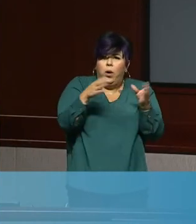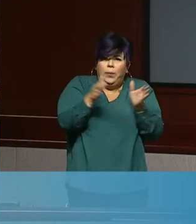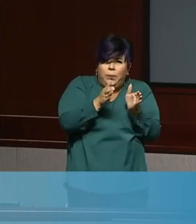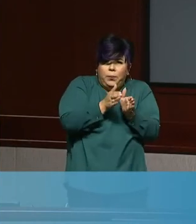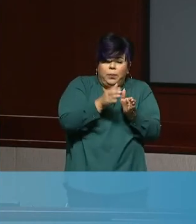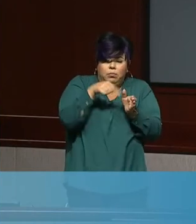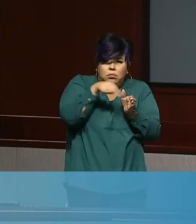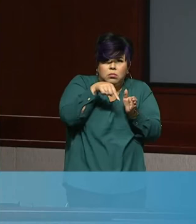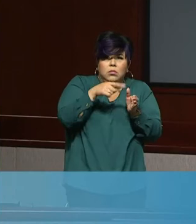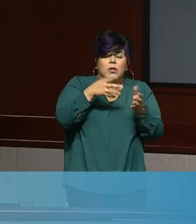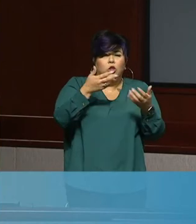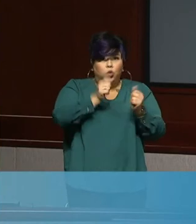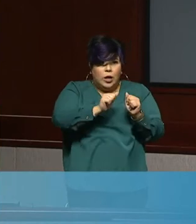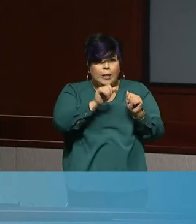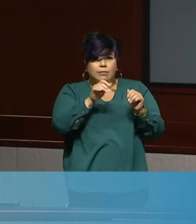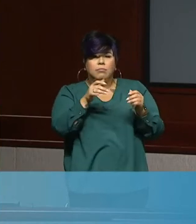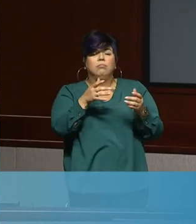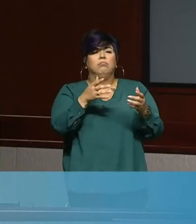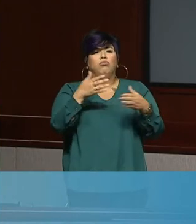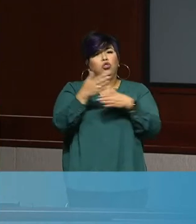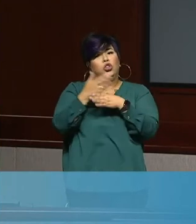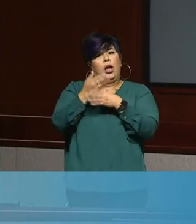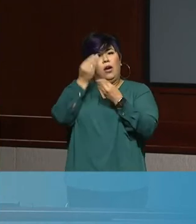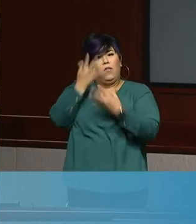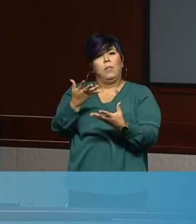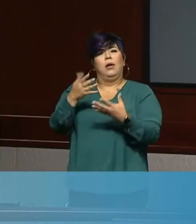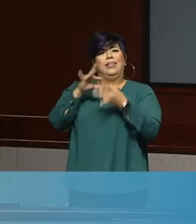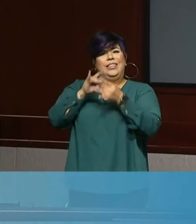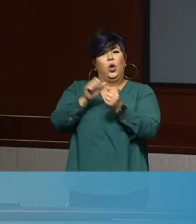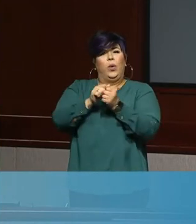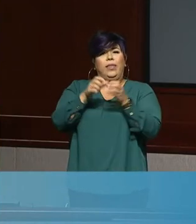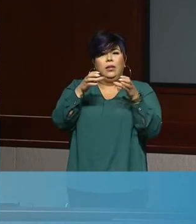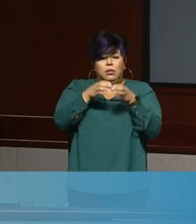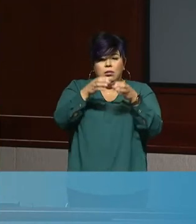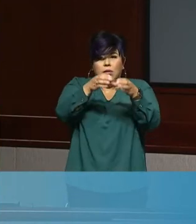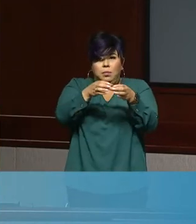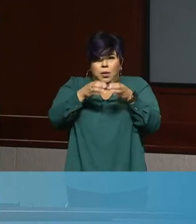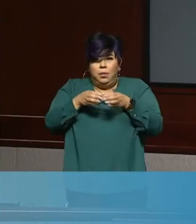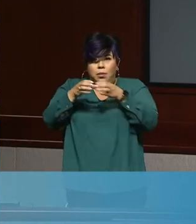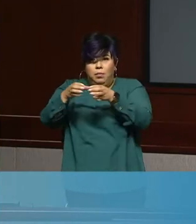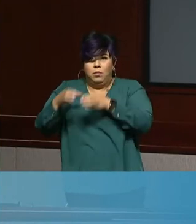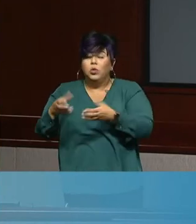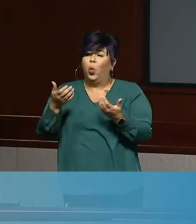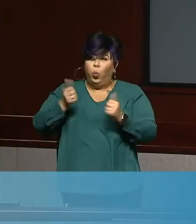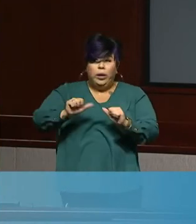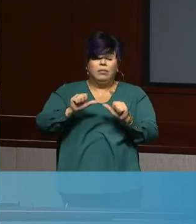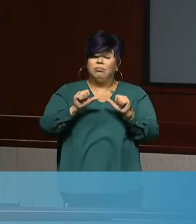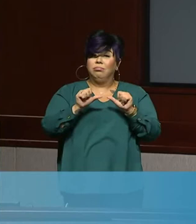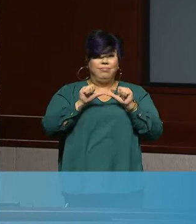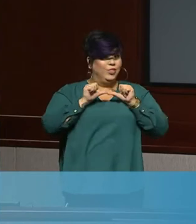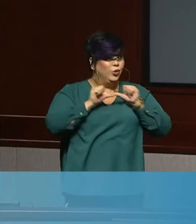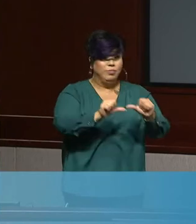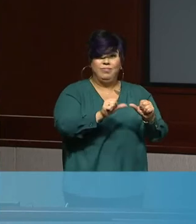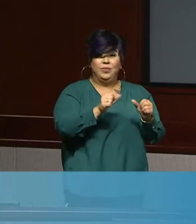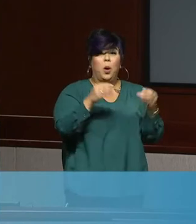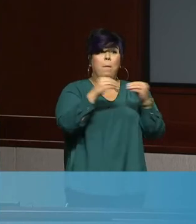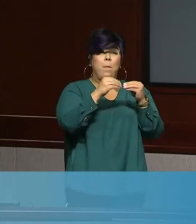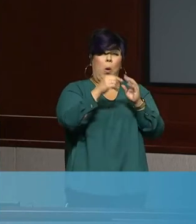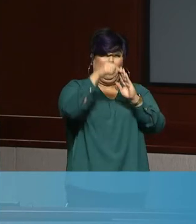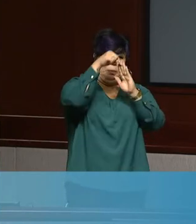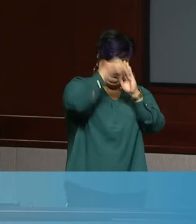started down that path of working with the expert determination. So we're still going down that continuum. We're working with that